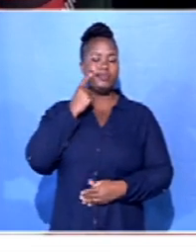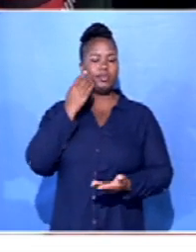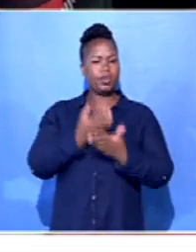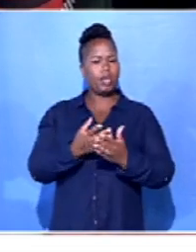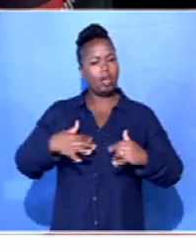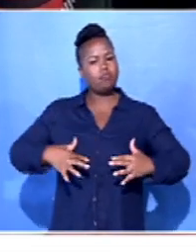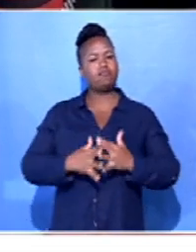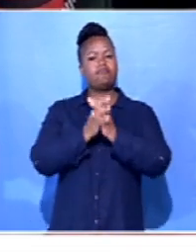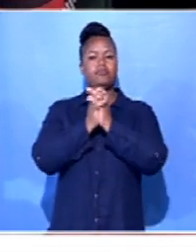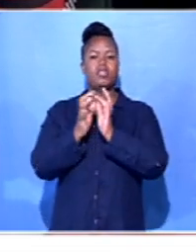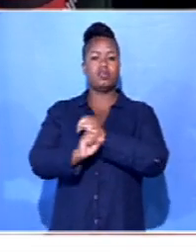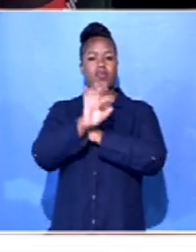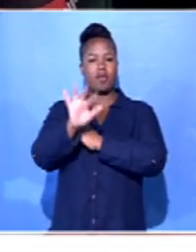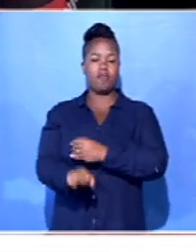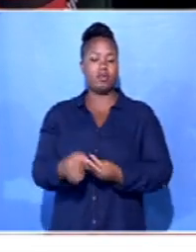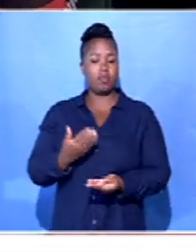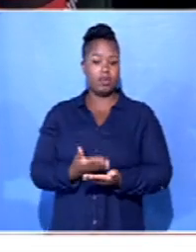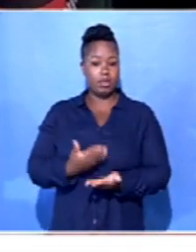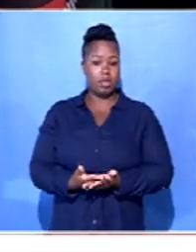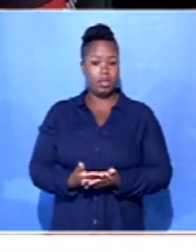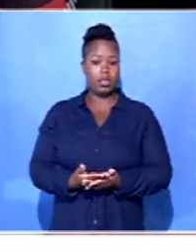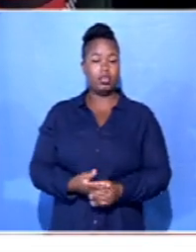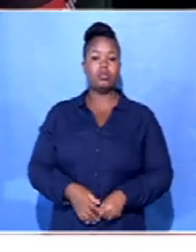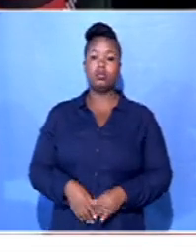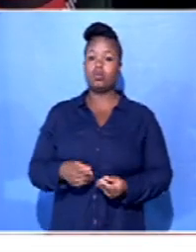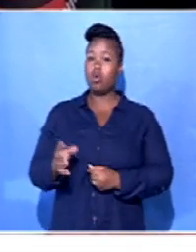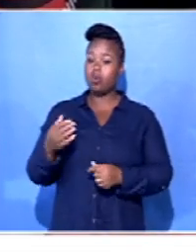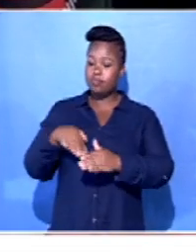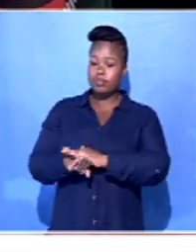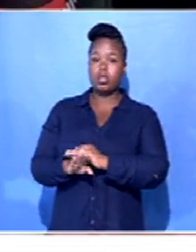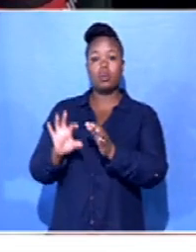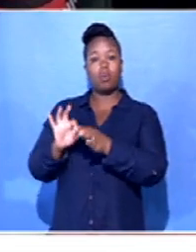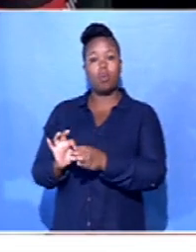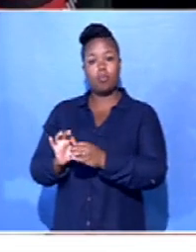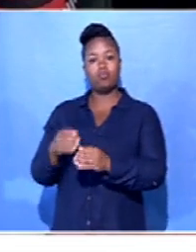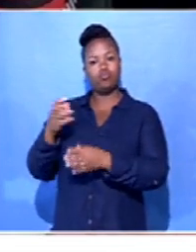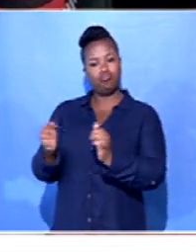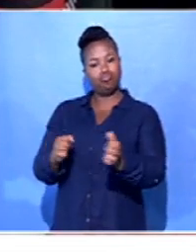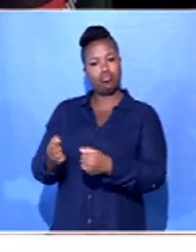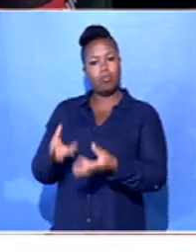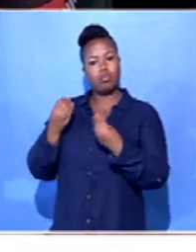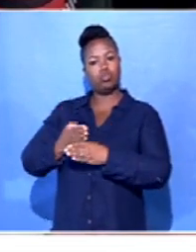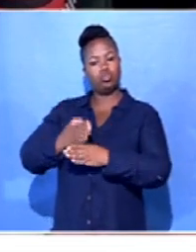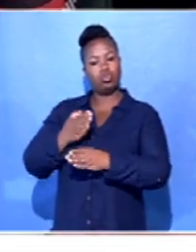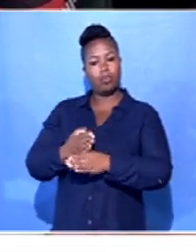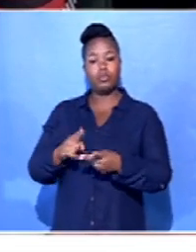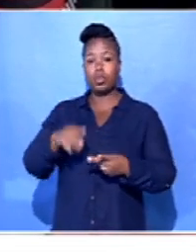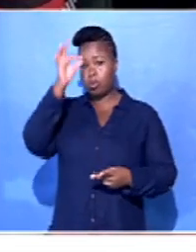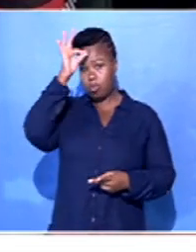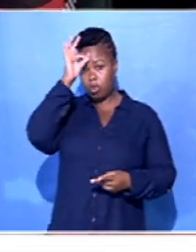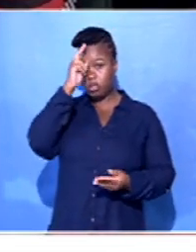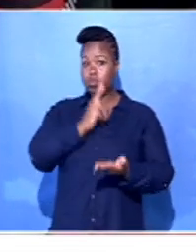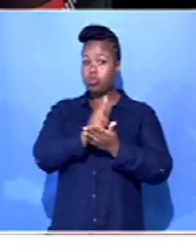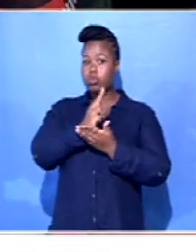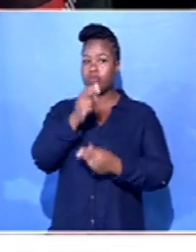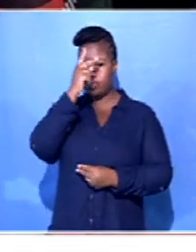can build one South Africa for all. A South Africa that will put a job in every home. A South Africa that will ensure that our police are honest and